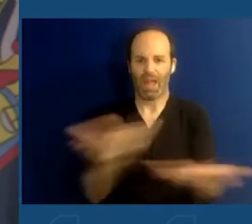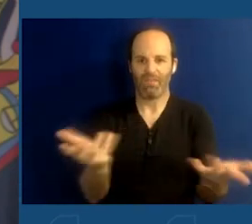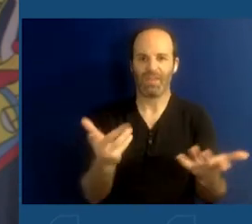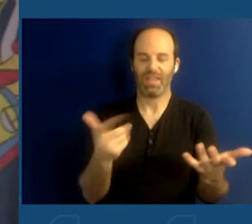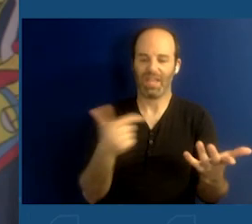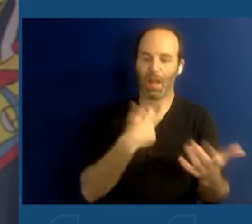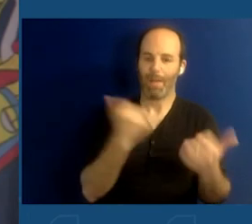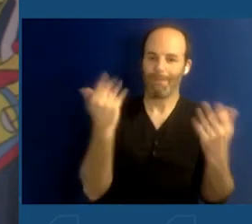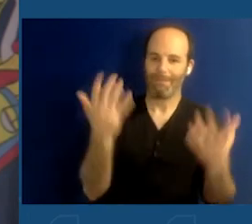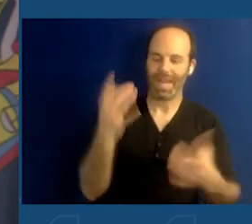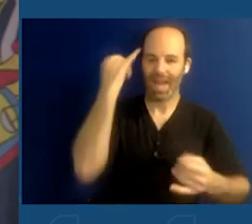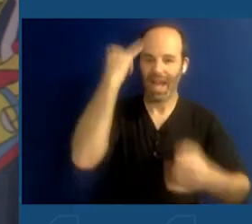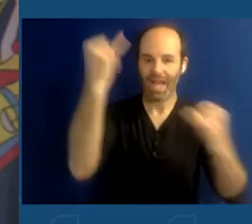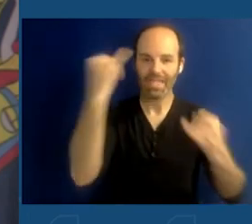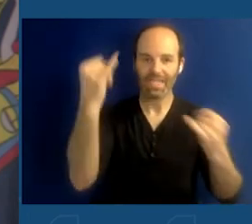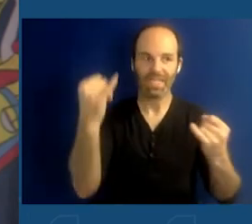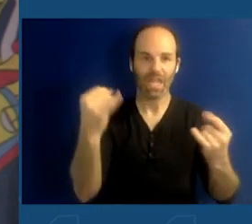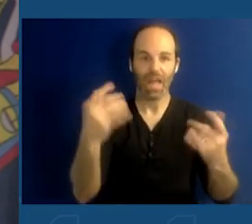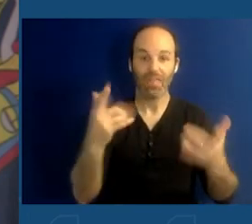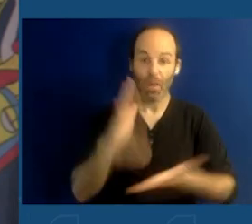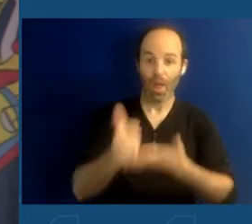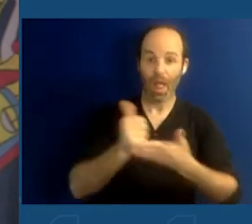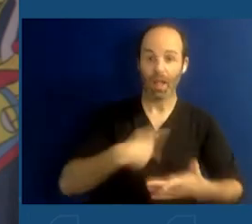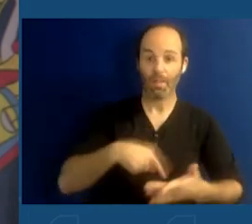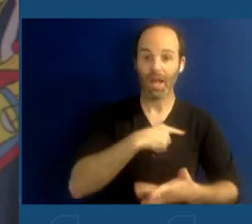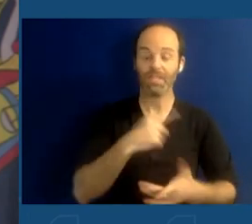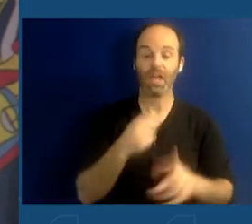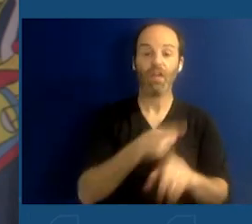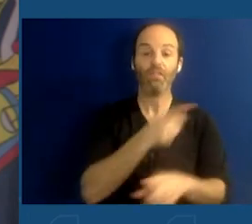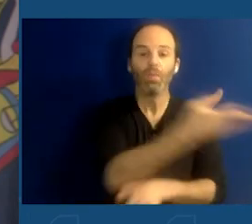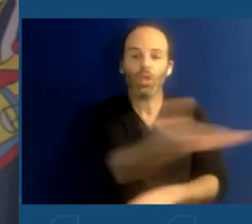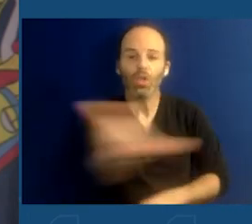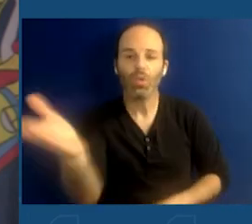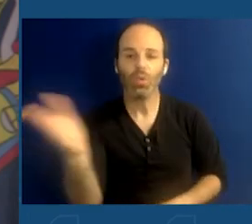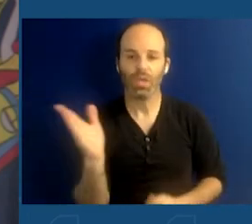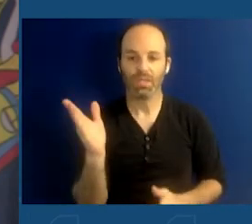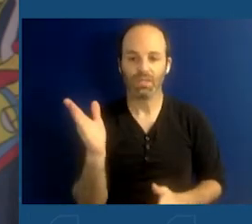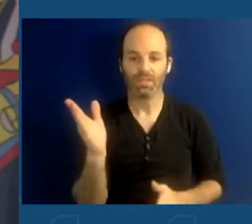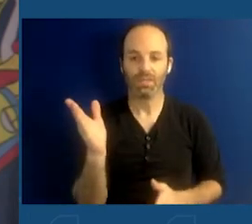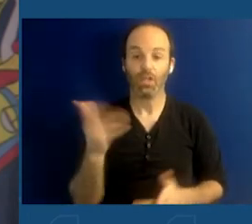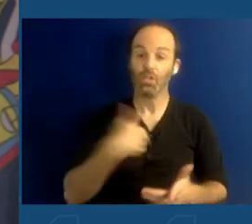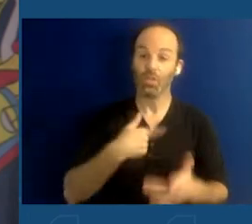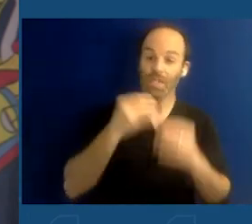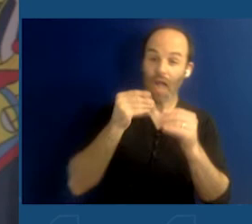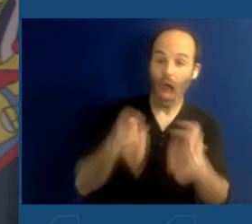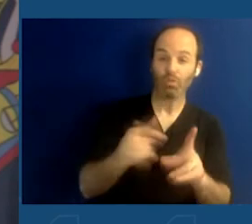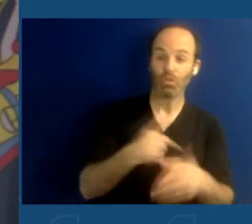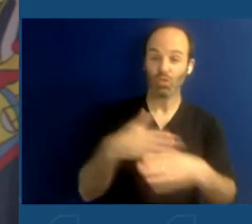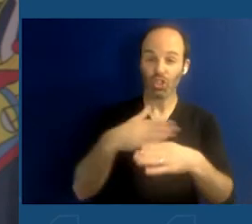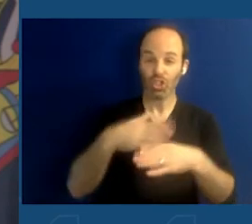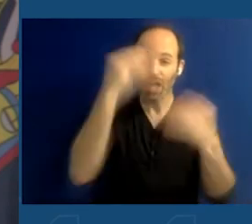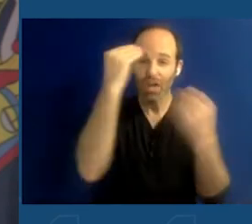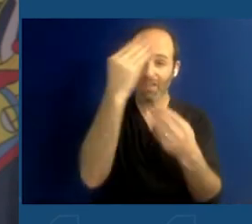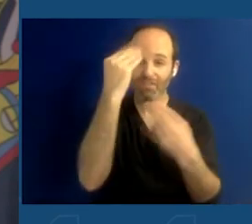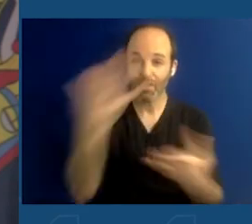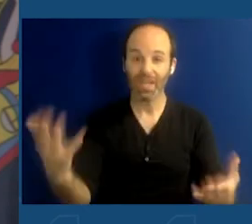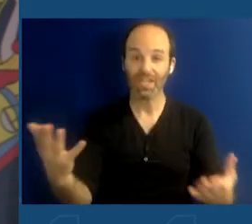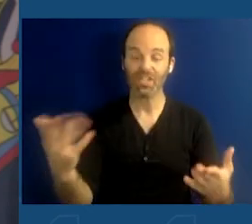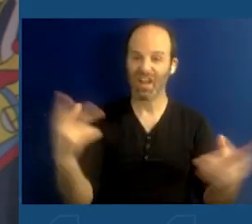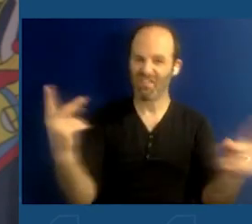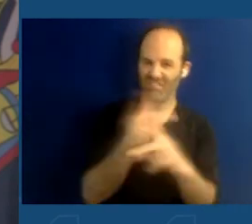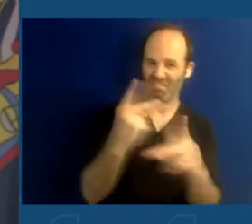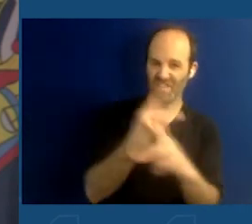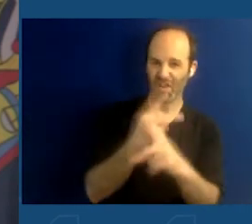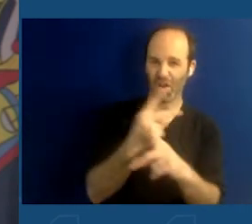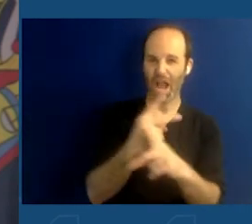helpful will come from all of you. So again, this is an opportunity for us to share data, figure out how we can, as the commissioner